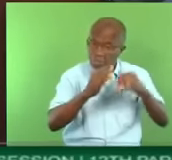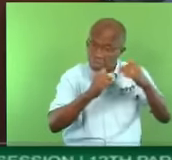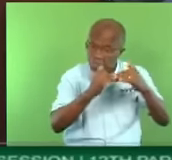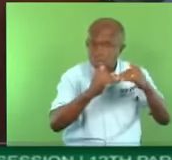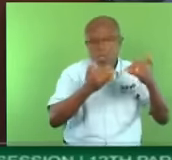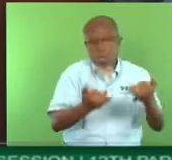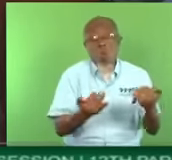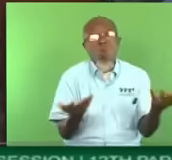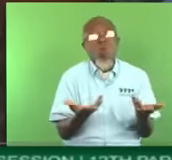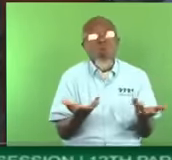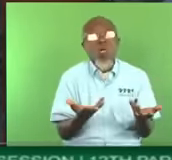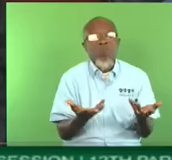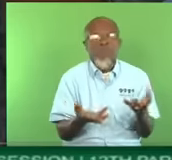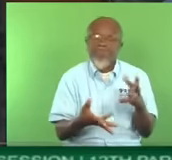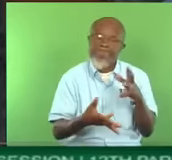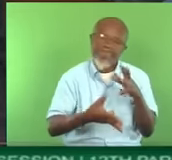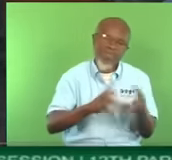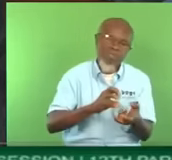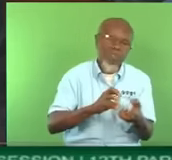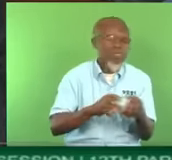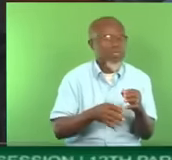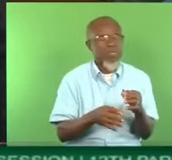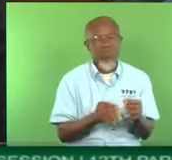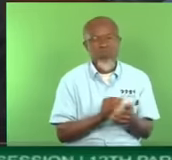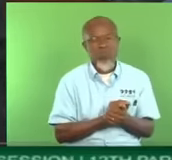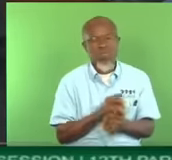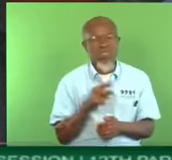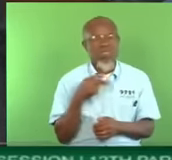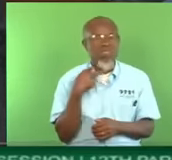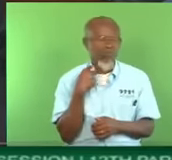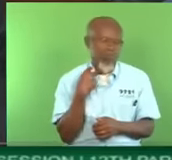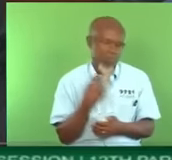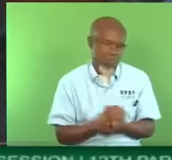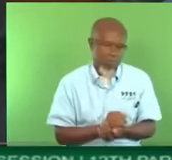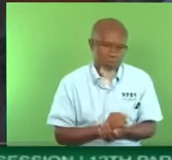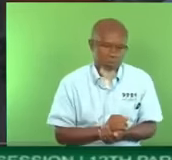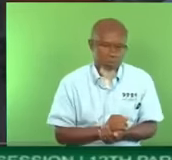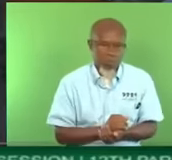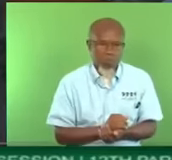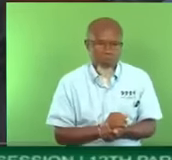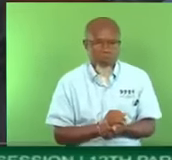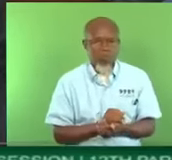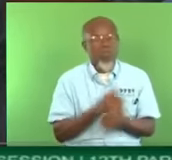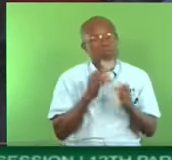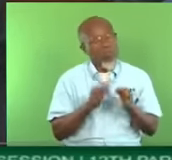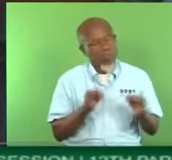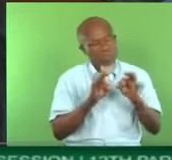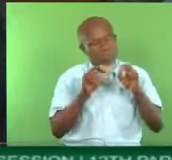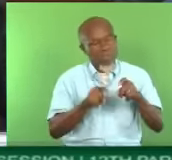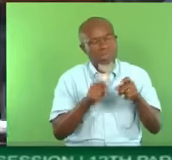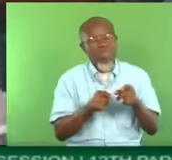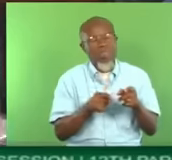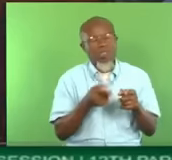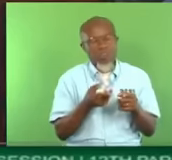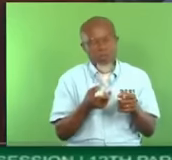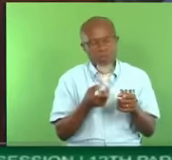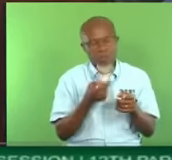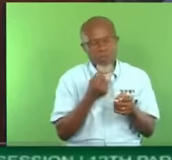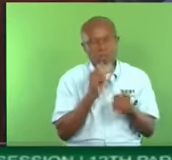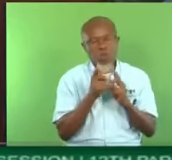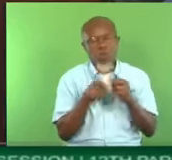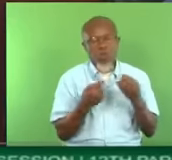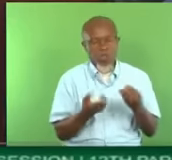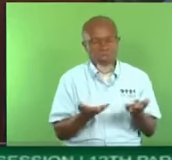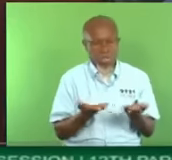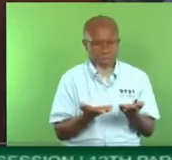Mr. Deputy Speaker, something has come to my attention. I want to raise it in this house, because I think it's really worthy of being raised. But